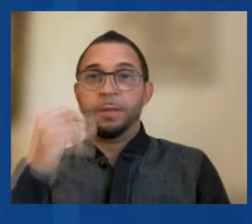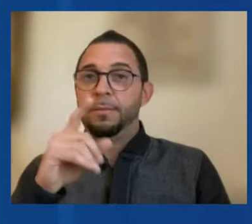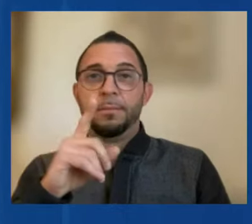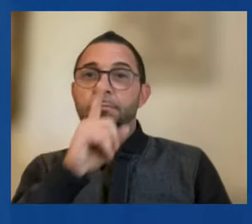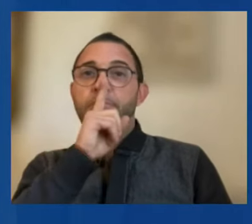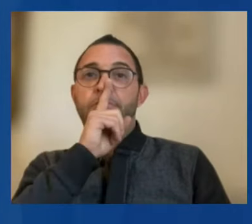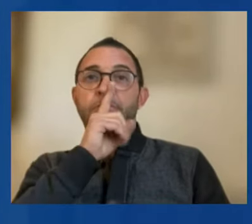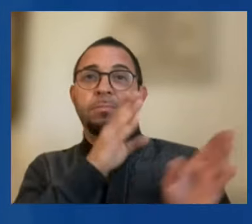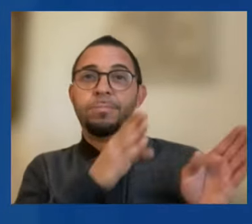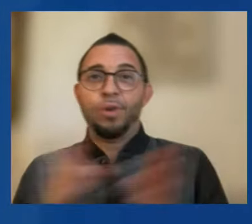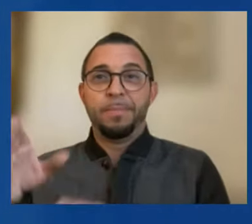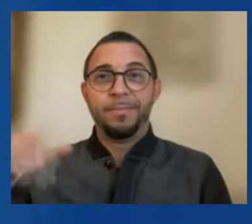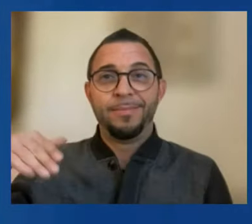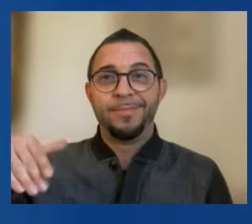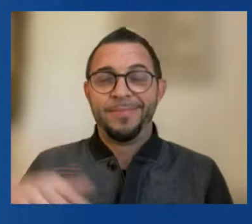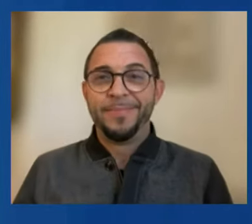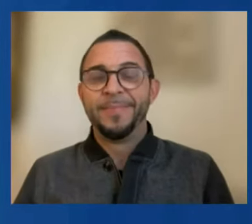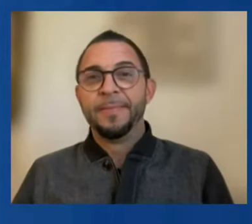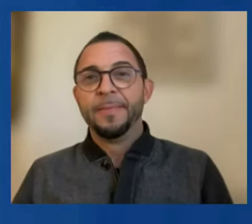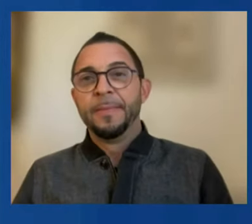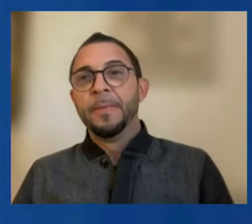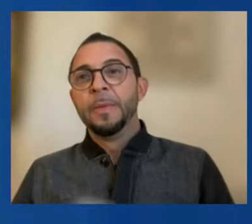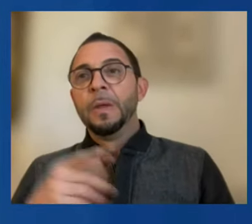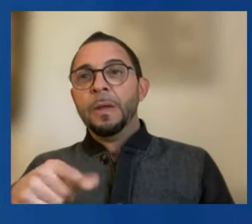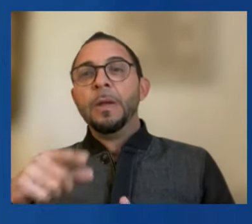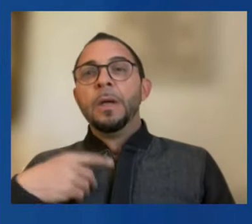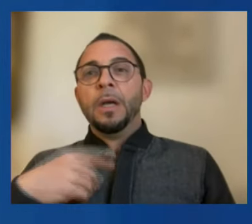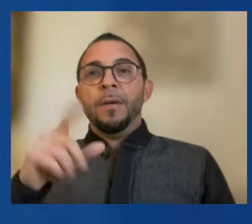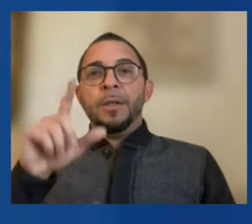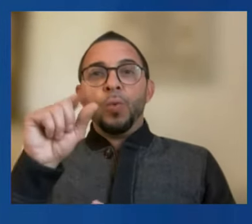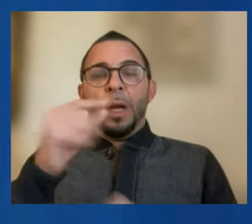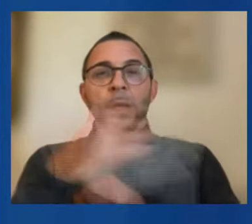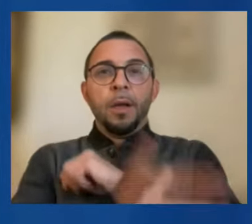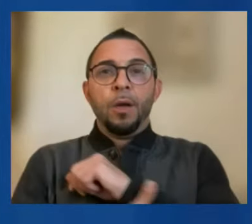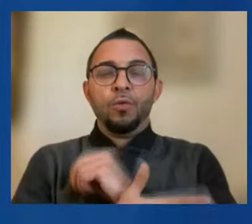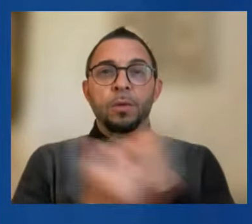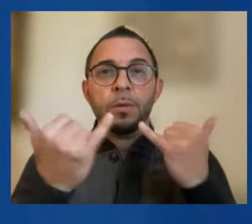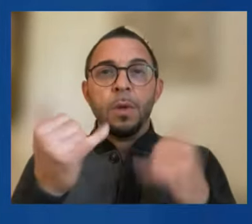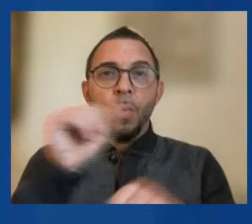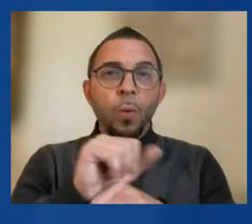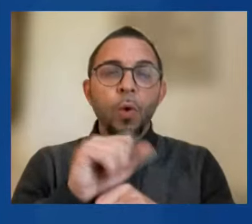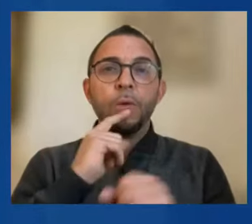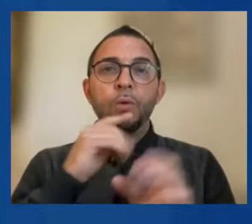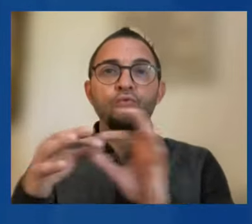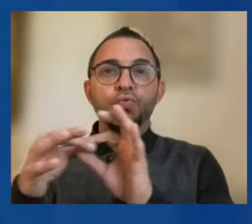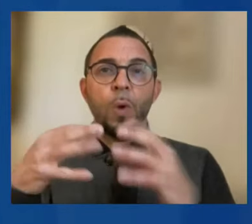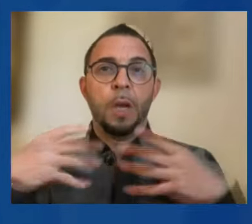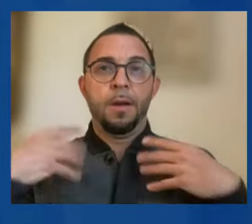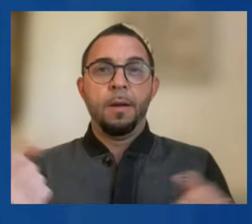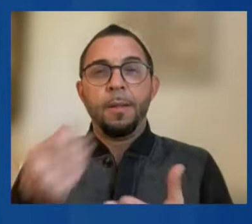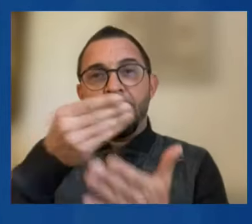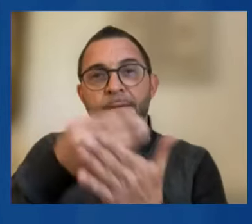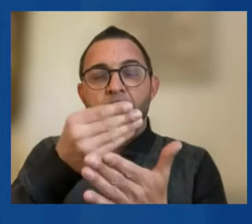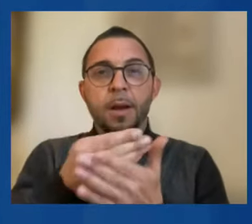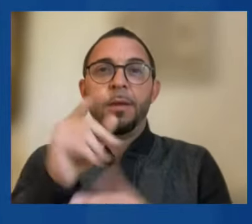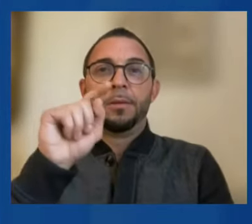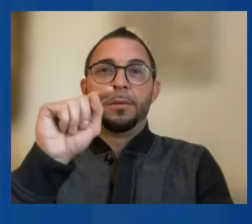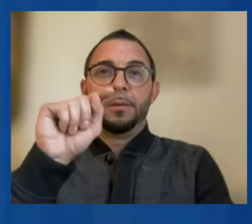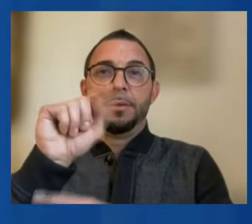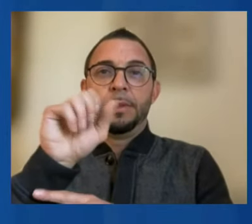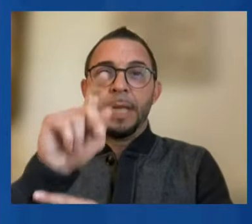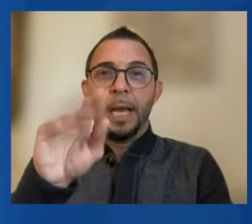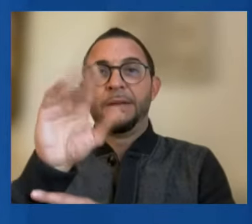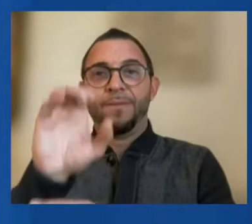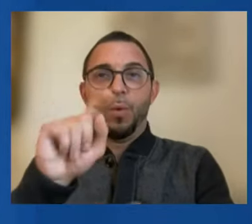G20 countries are now working through a joint health and finance task force to leverage broad